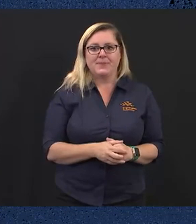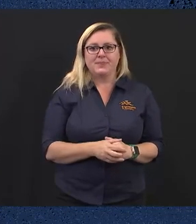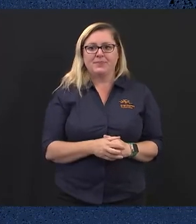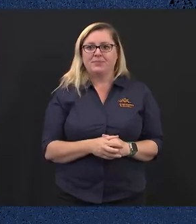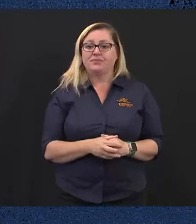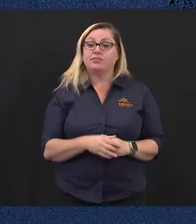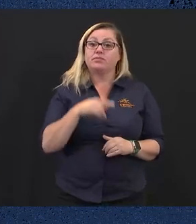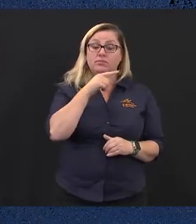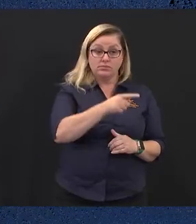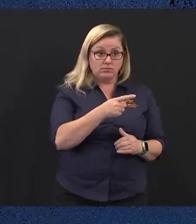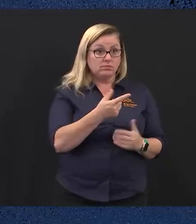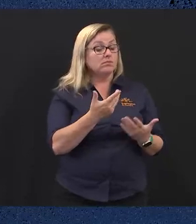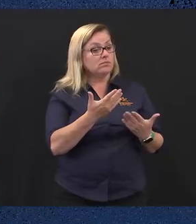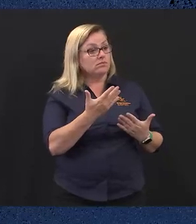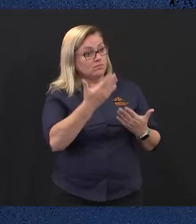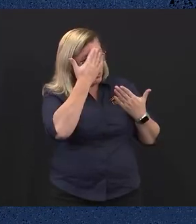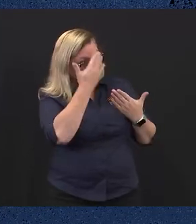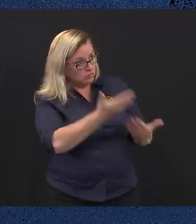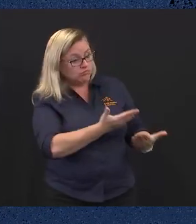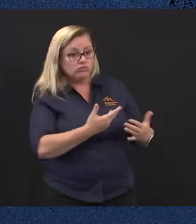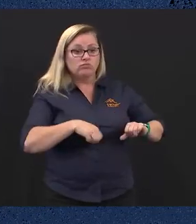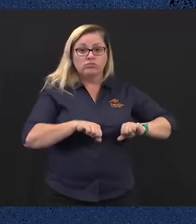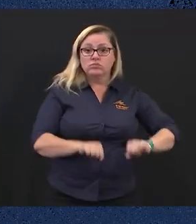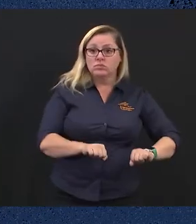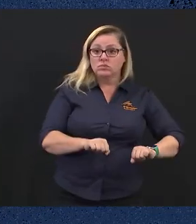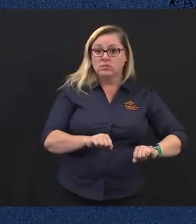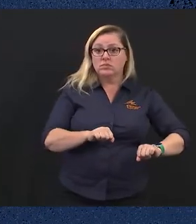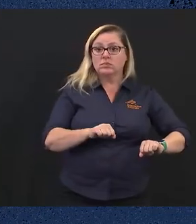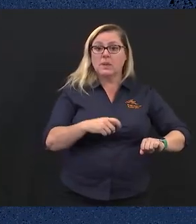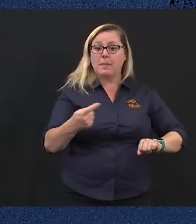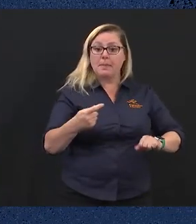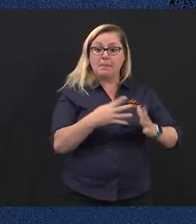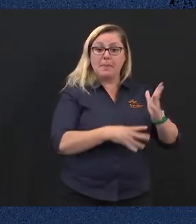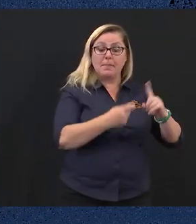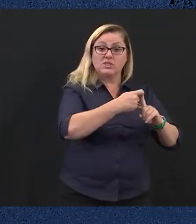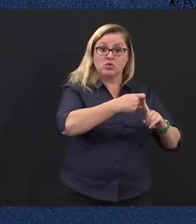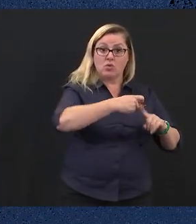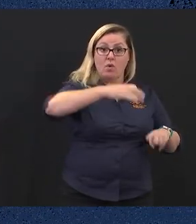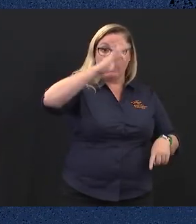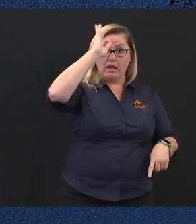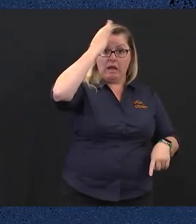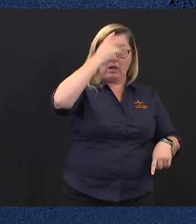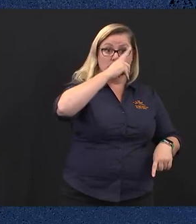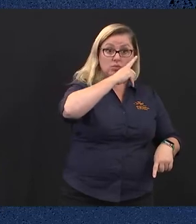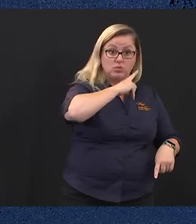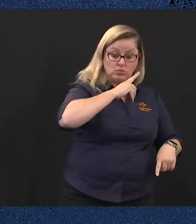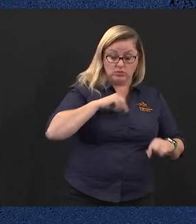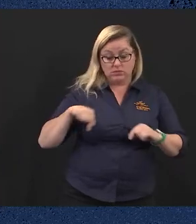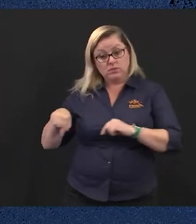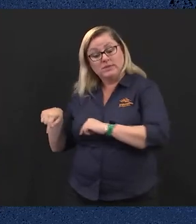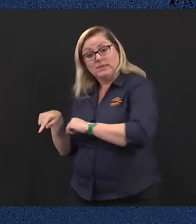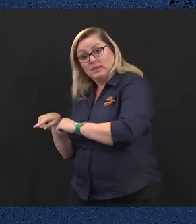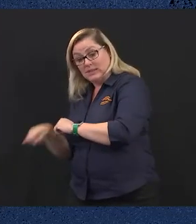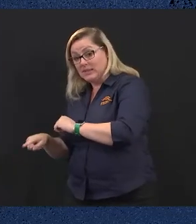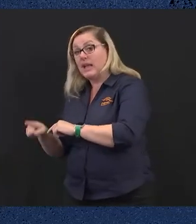Honourable President and members of the Legislative Council, Honourable Speaker and members of the Legislative Assembly,